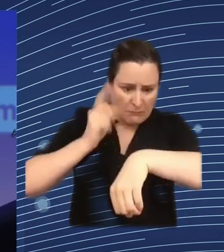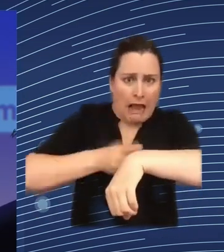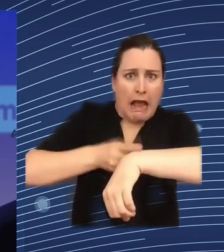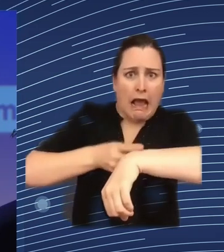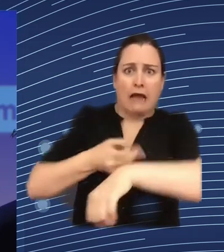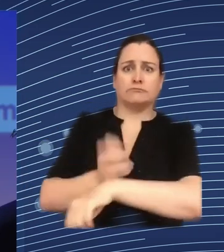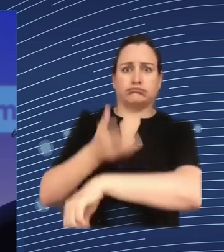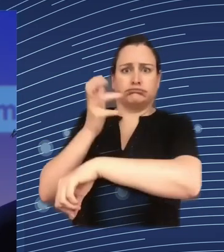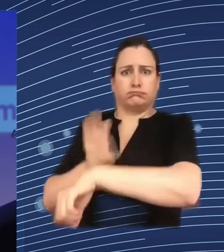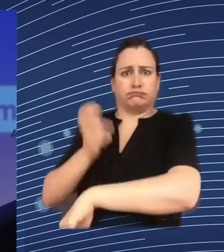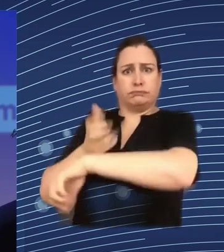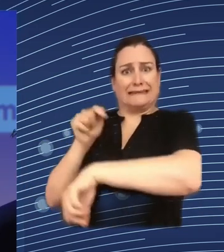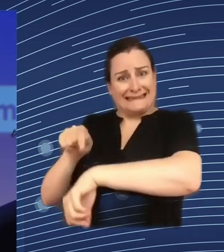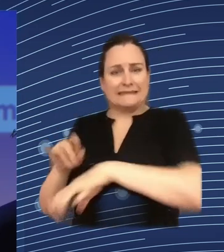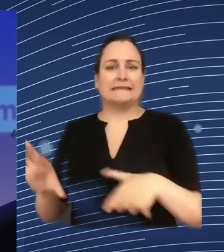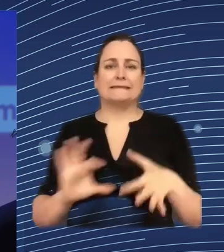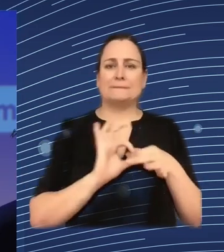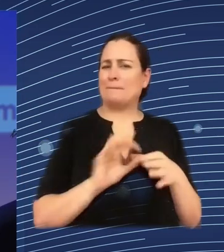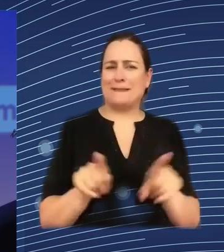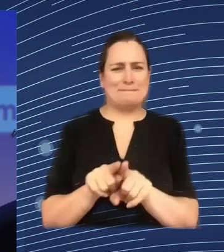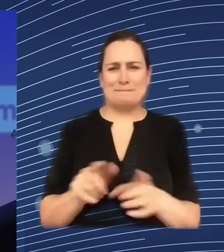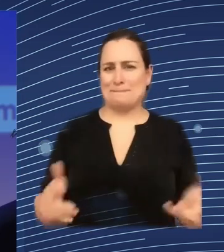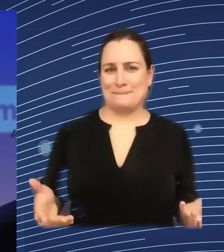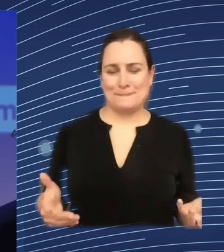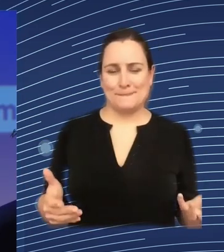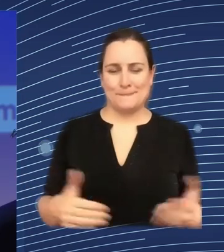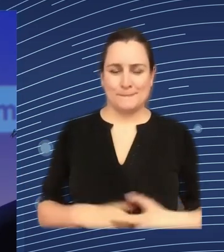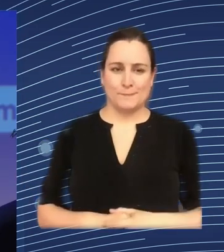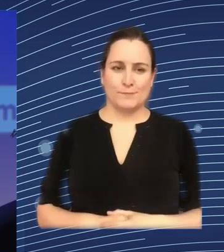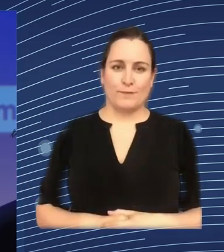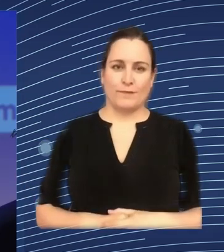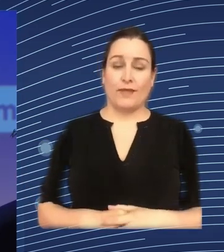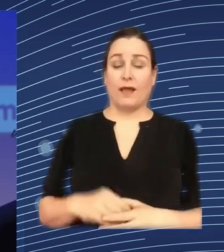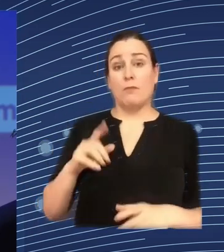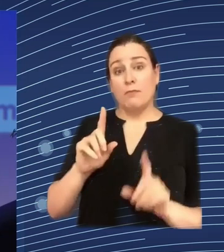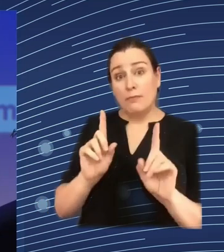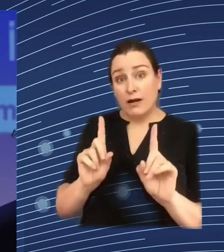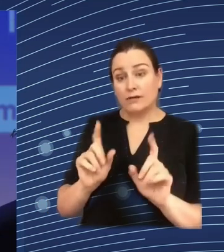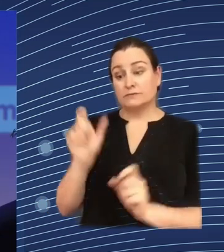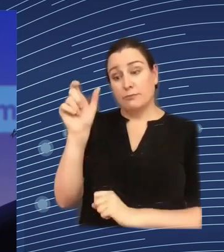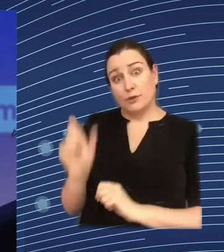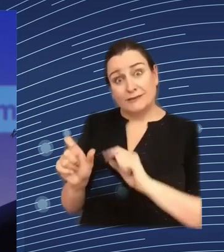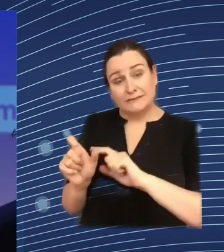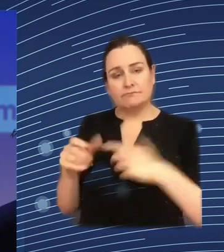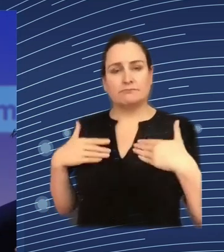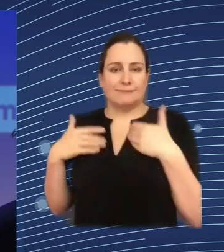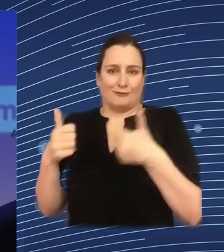ways in the benefit of the workers in the benefit of the uh company and uh the thing is that uh